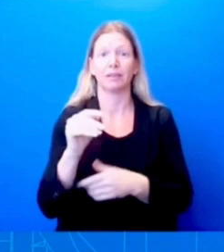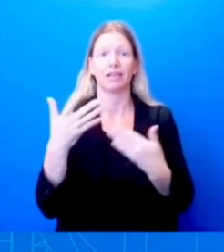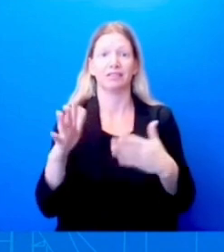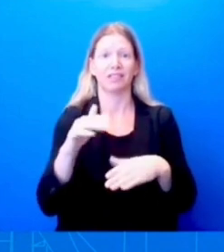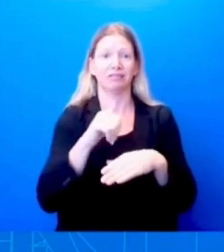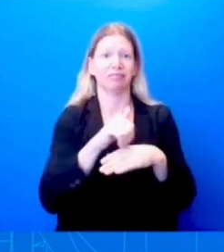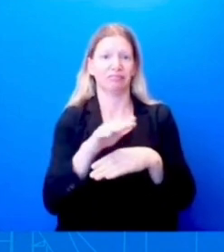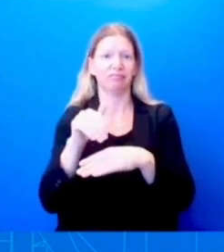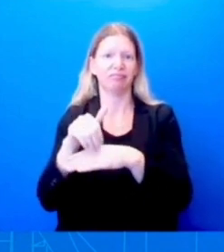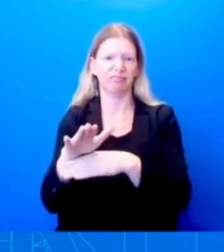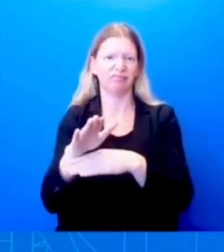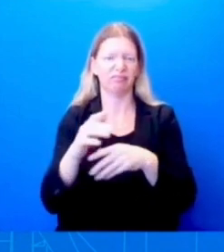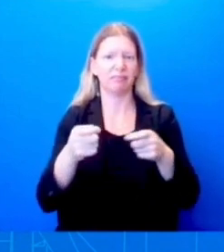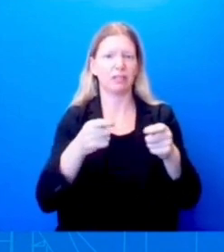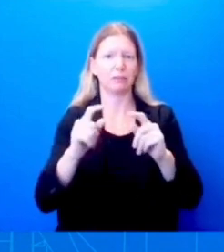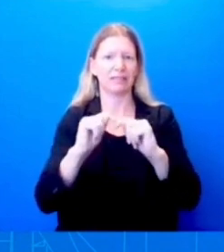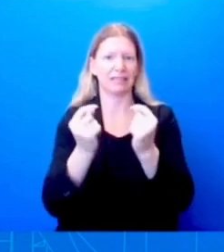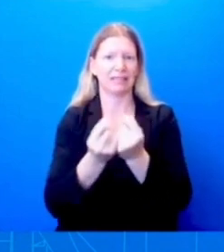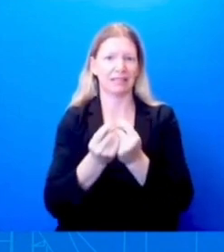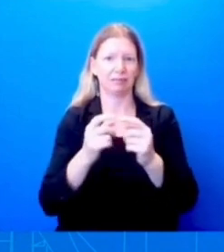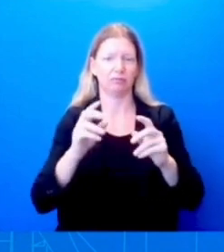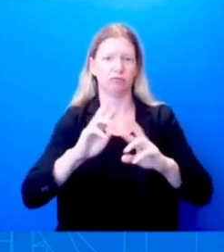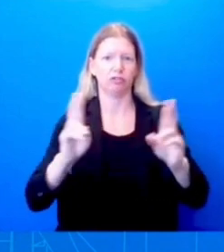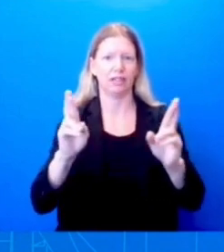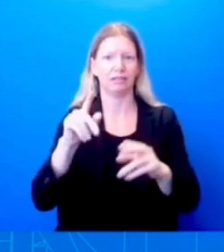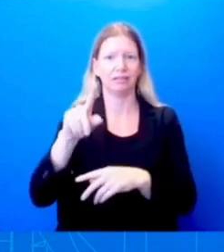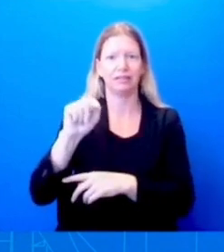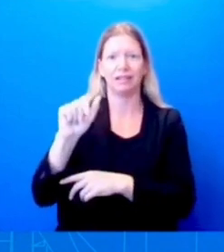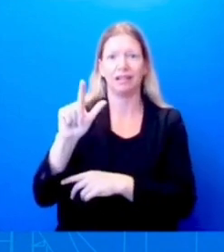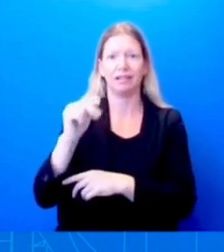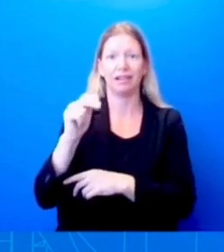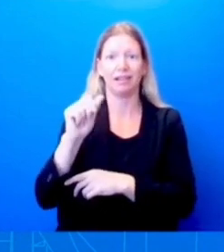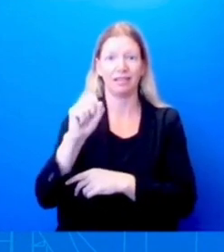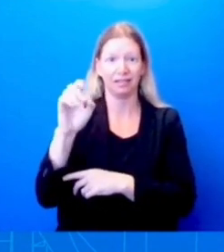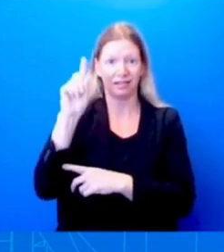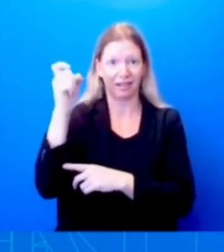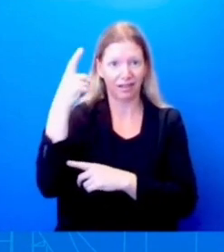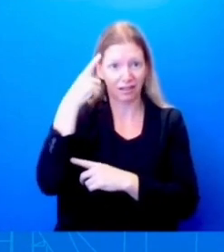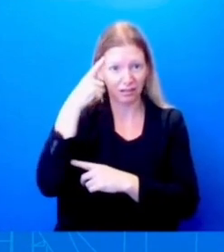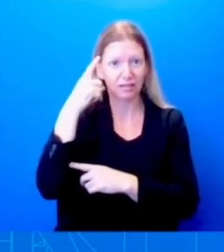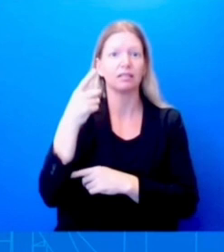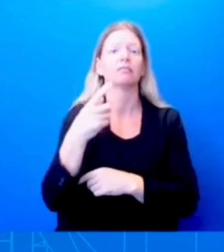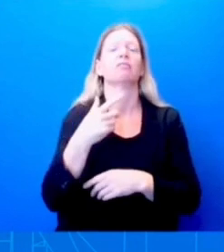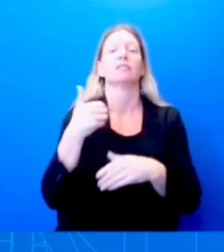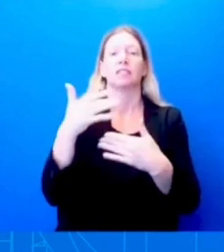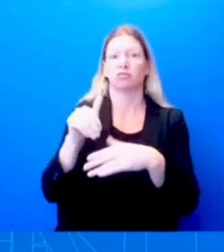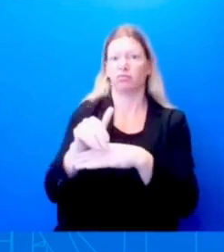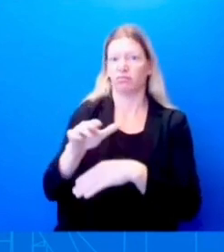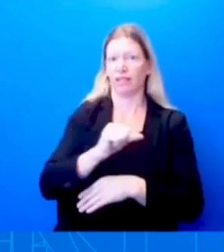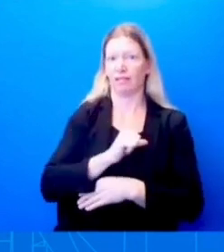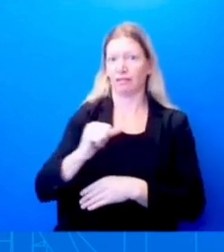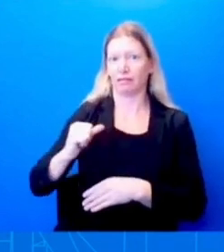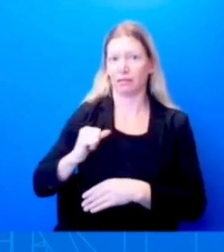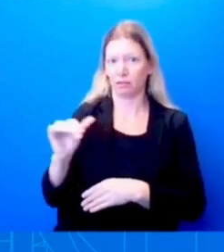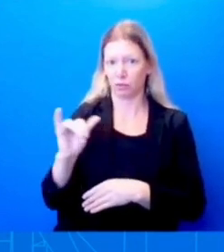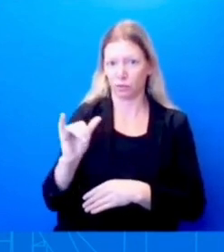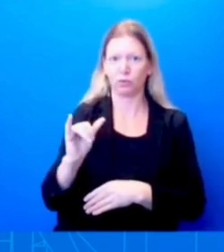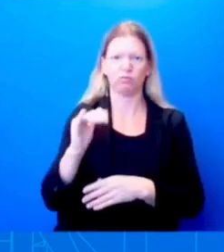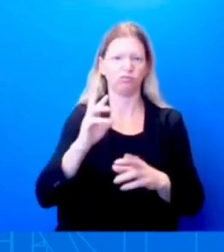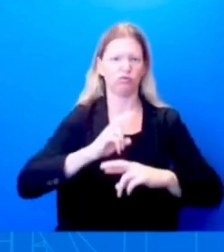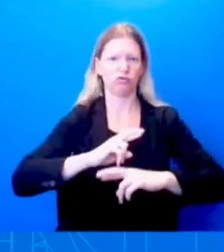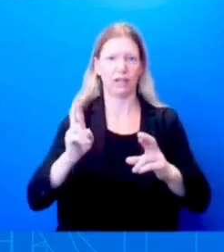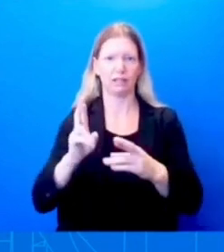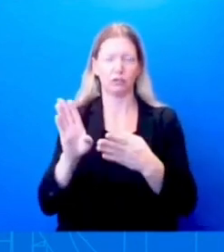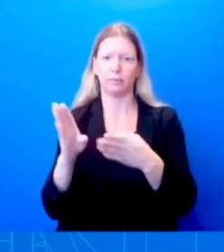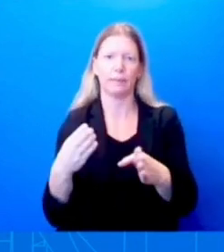and has one in Atlanta ready to pivot as needed. The president continues to be briefed on the current trajectory of Tropical